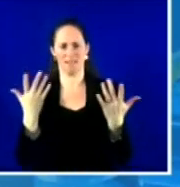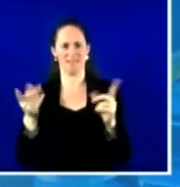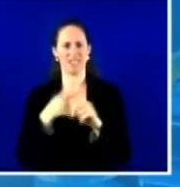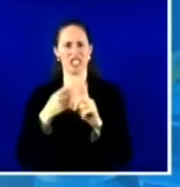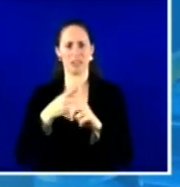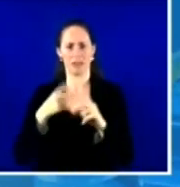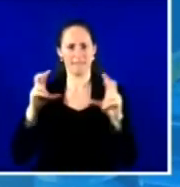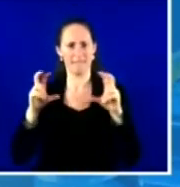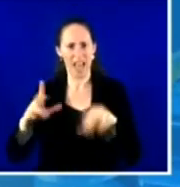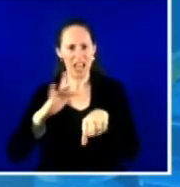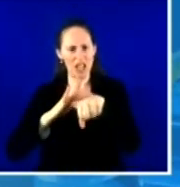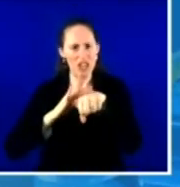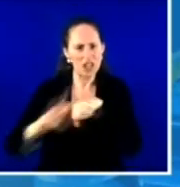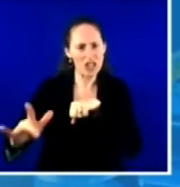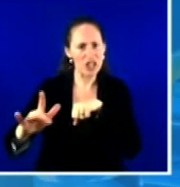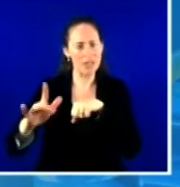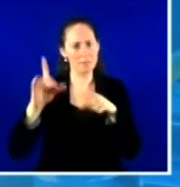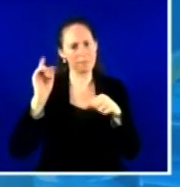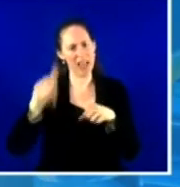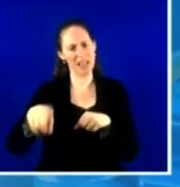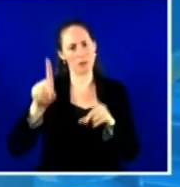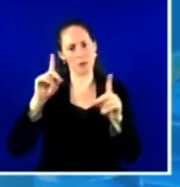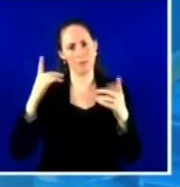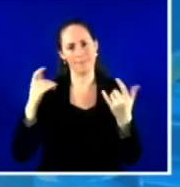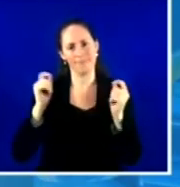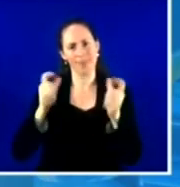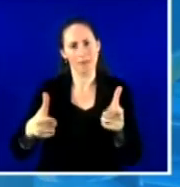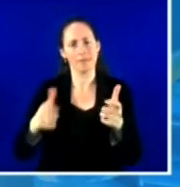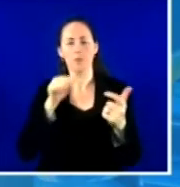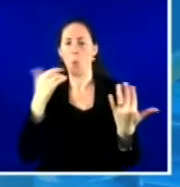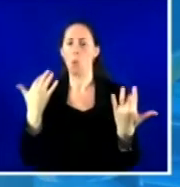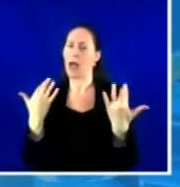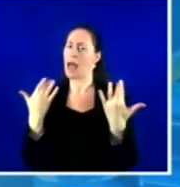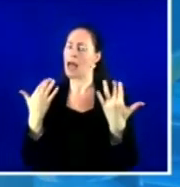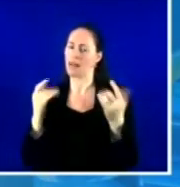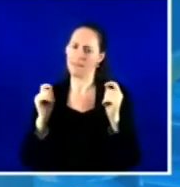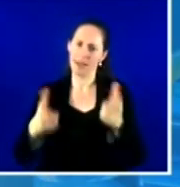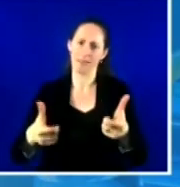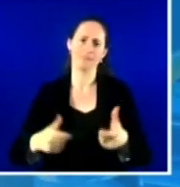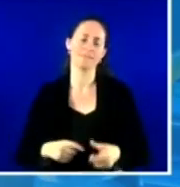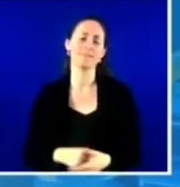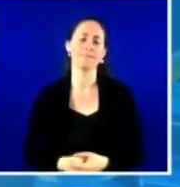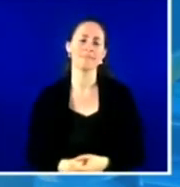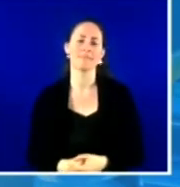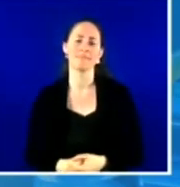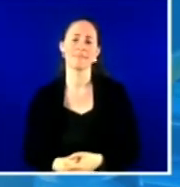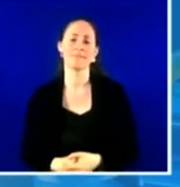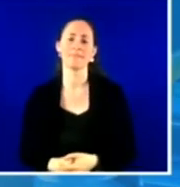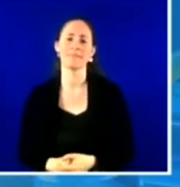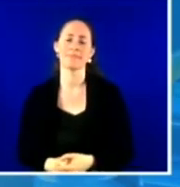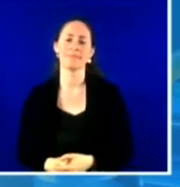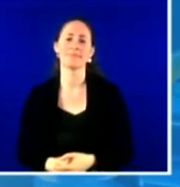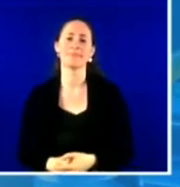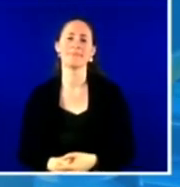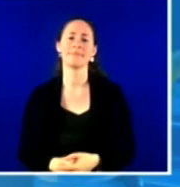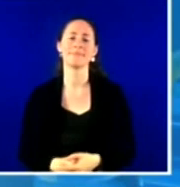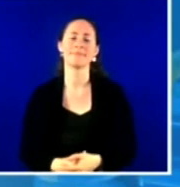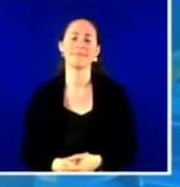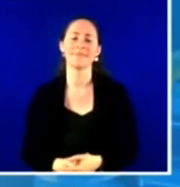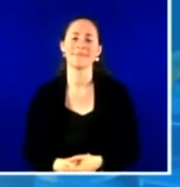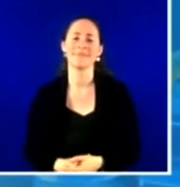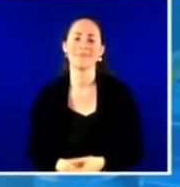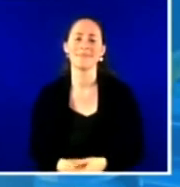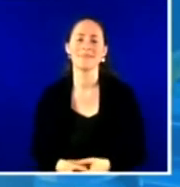Absolutely. You know, and I think what we need to get into is, I think, a reality that you probably have faced in Birmingham. certainly